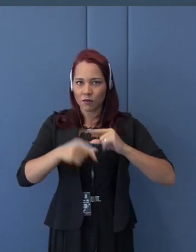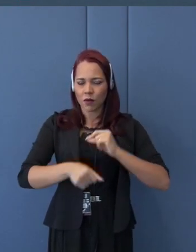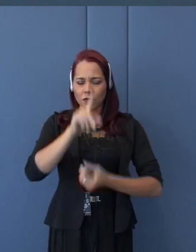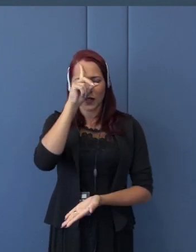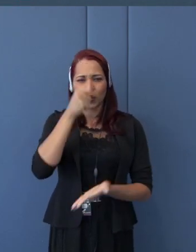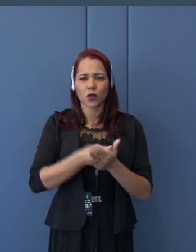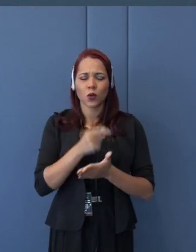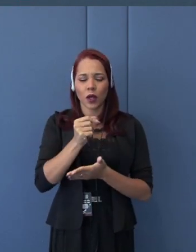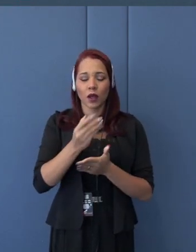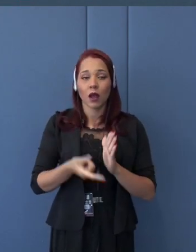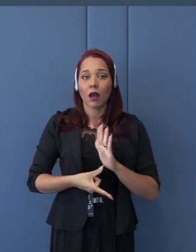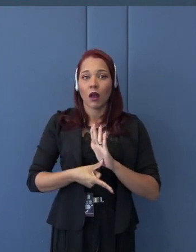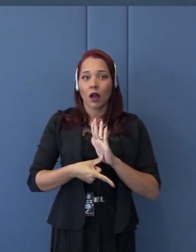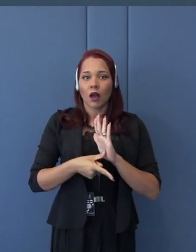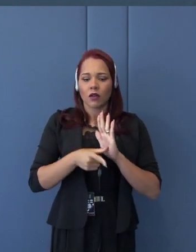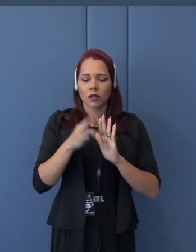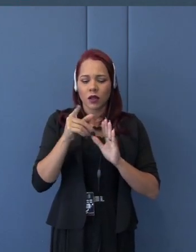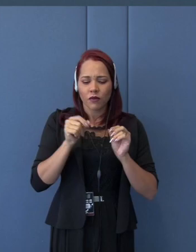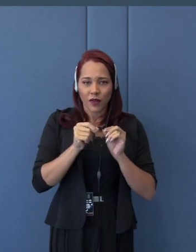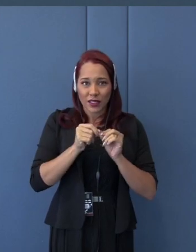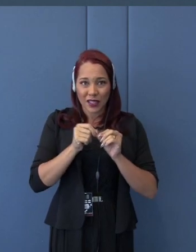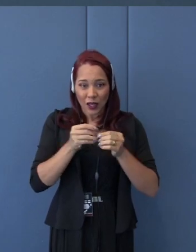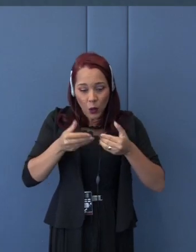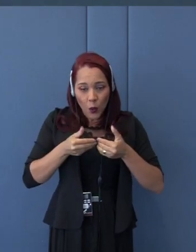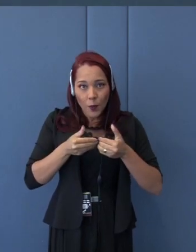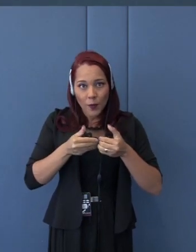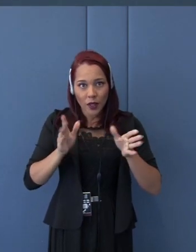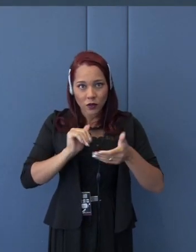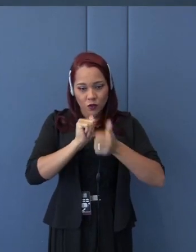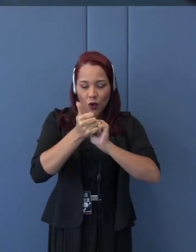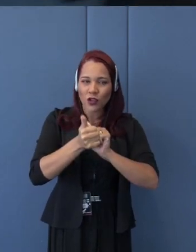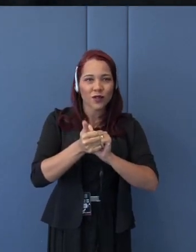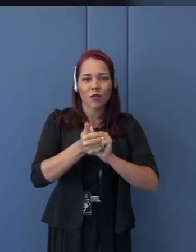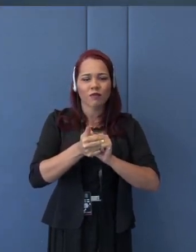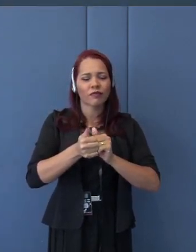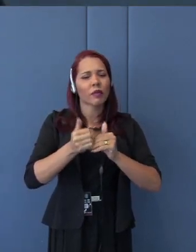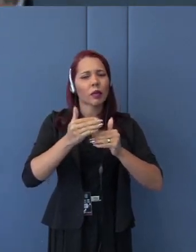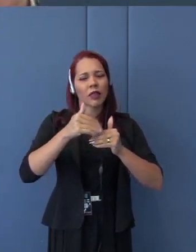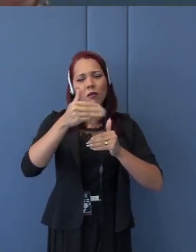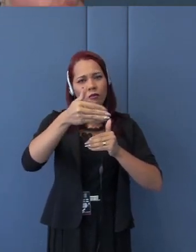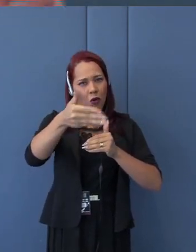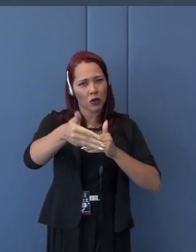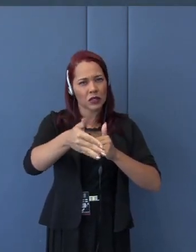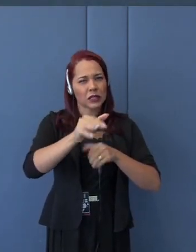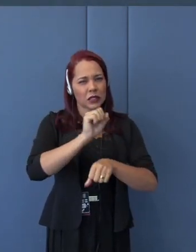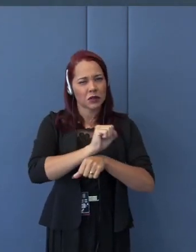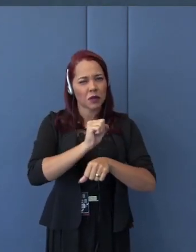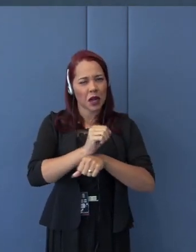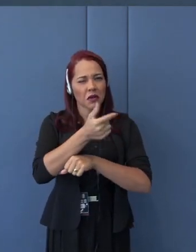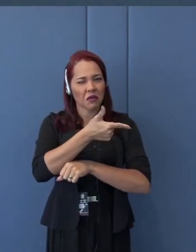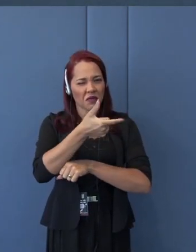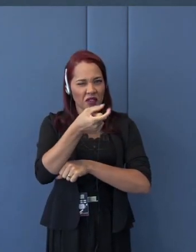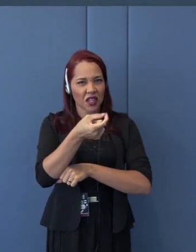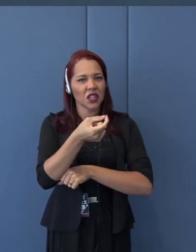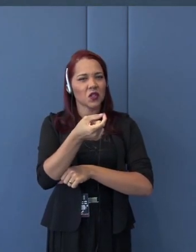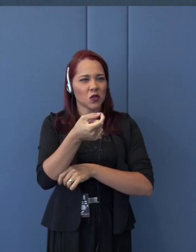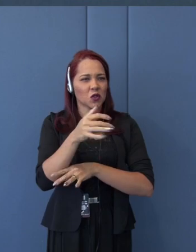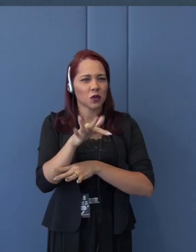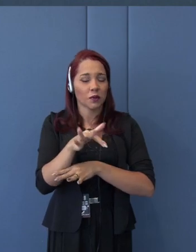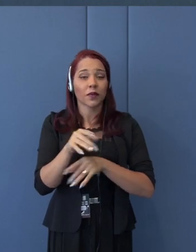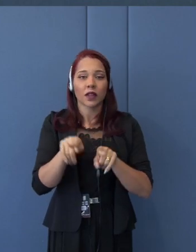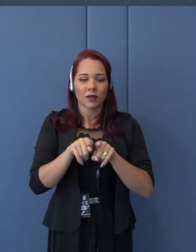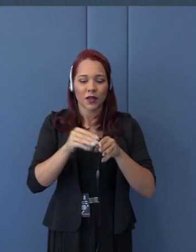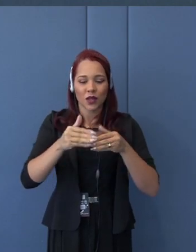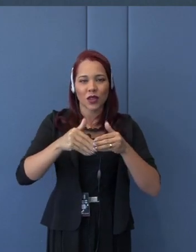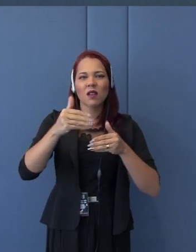season. That was expected on the 20th March, but that will be also further extended. So, a